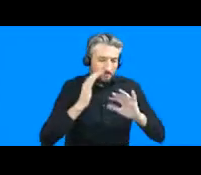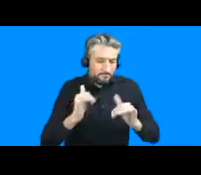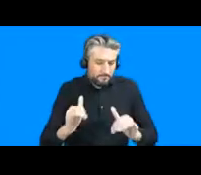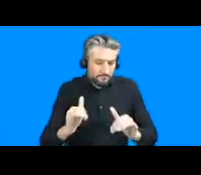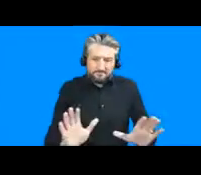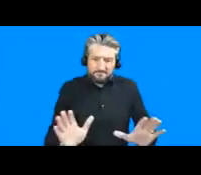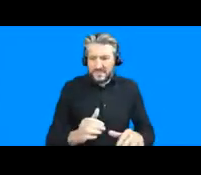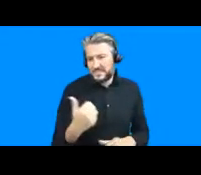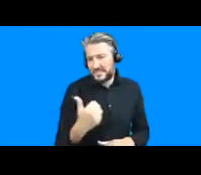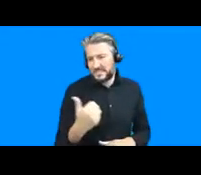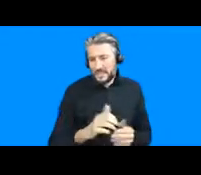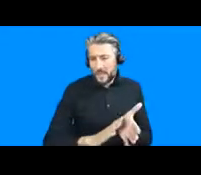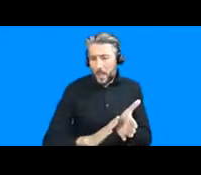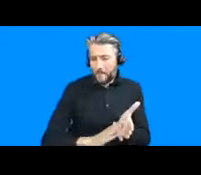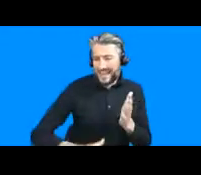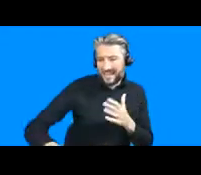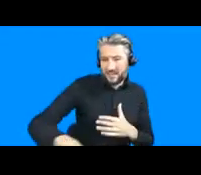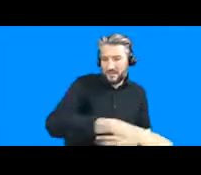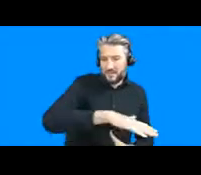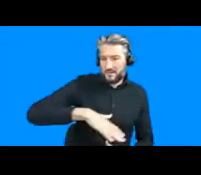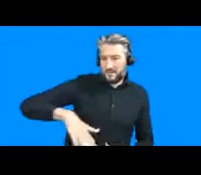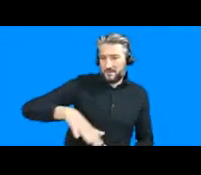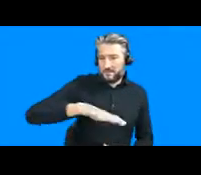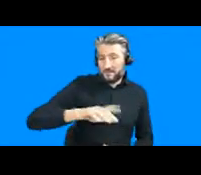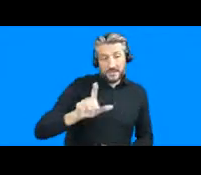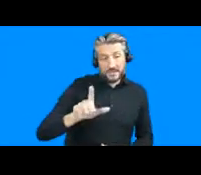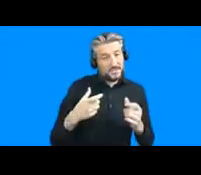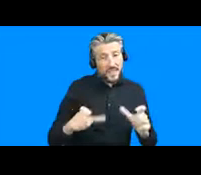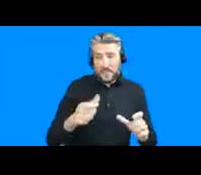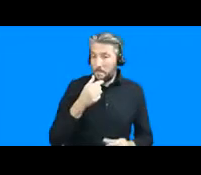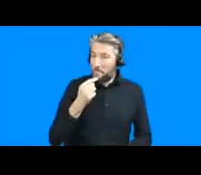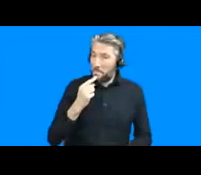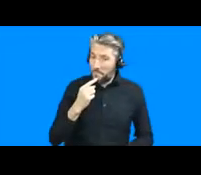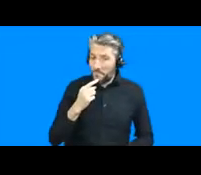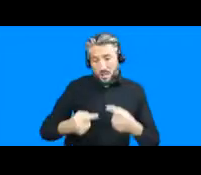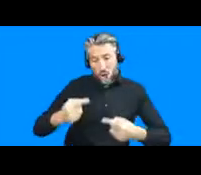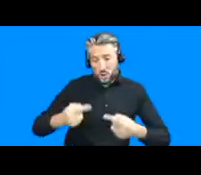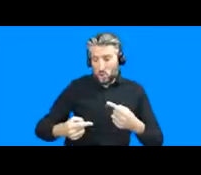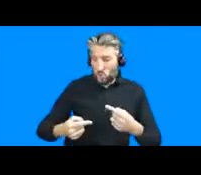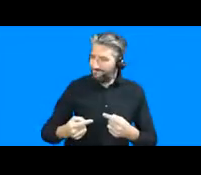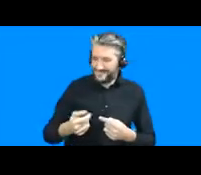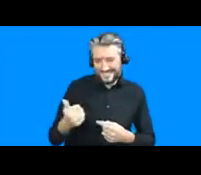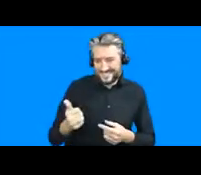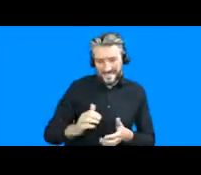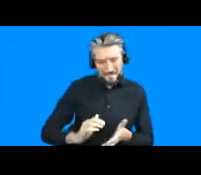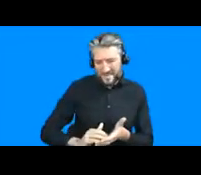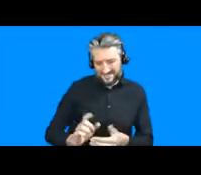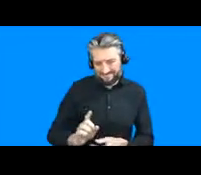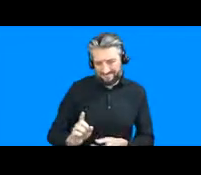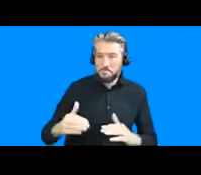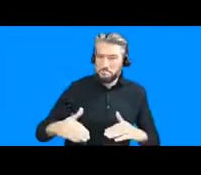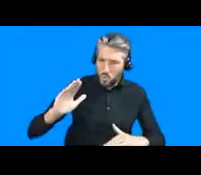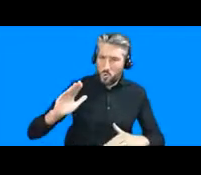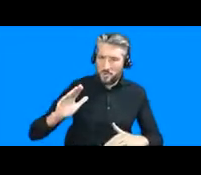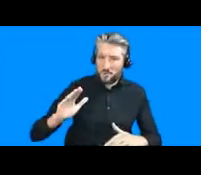although um you know even that figure is contested it actually is probably a great deal higher uh across 20 more than 20